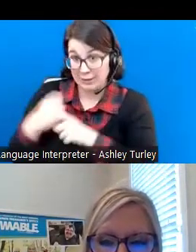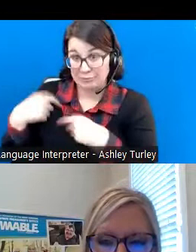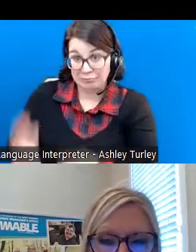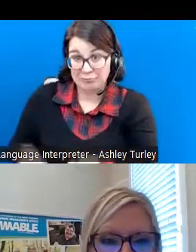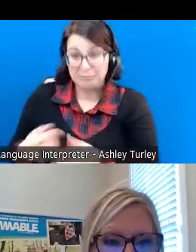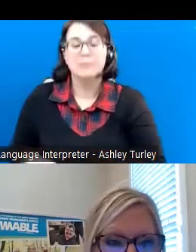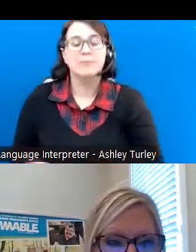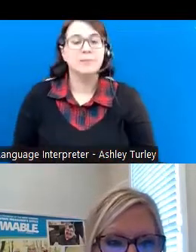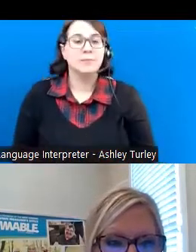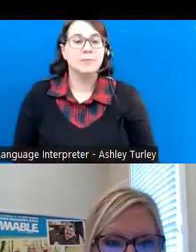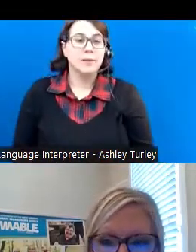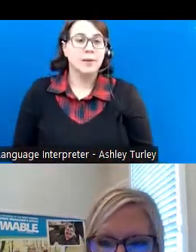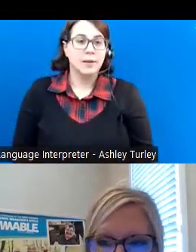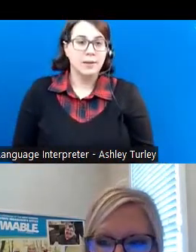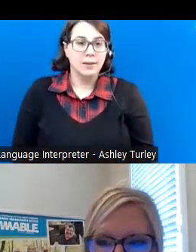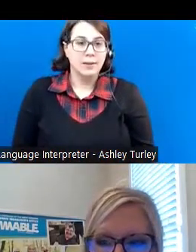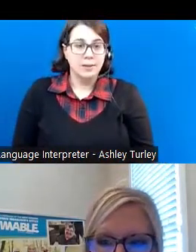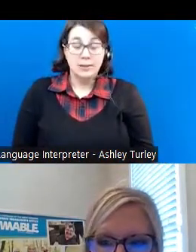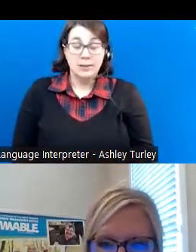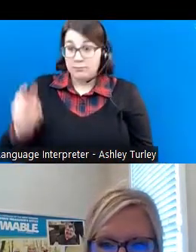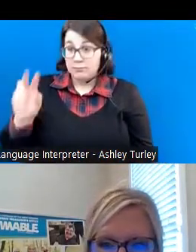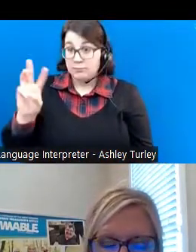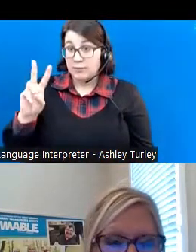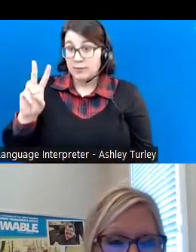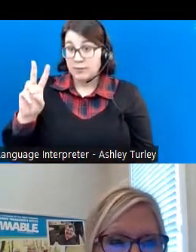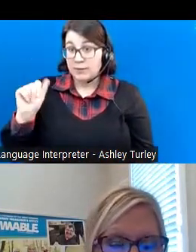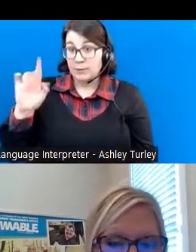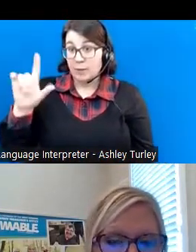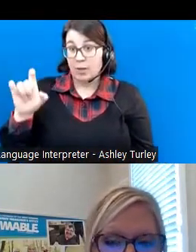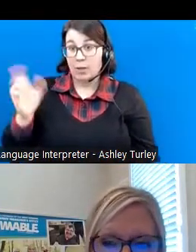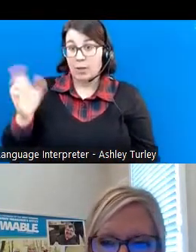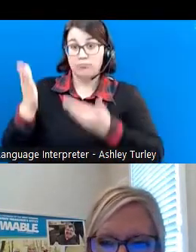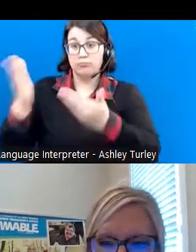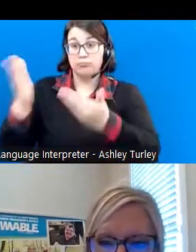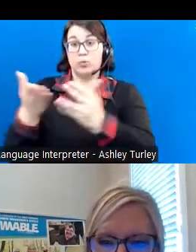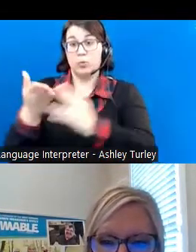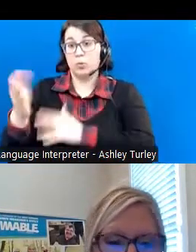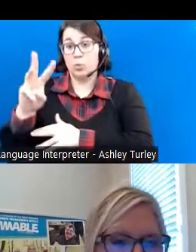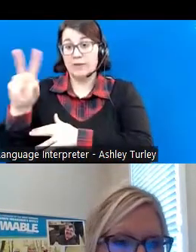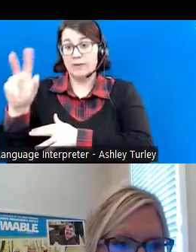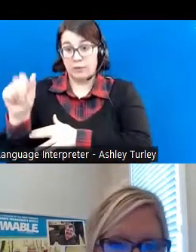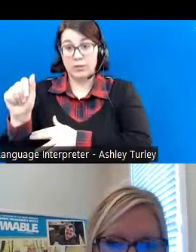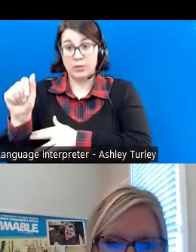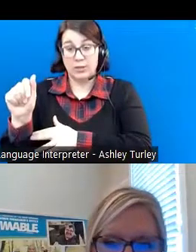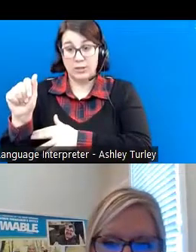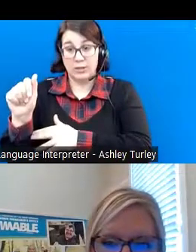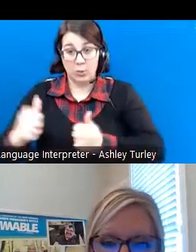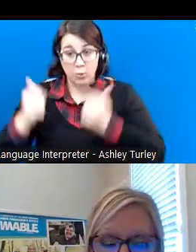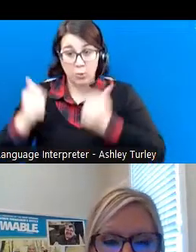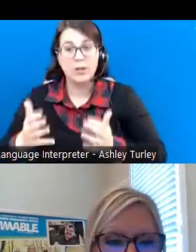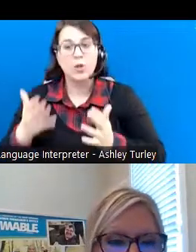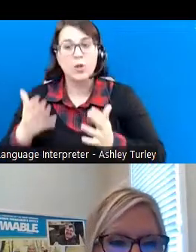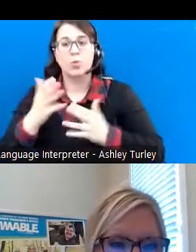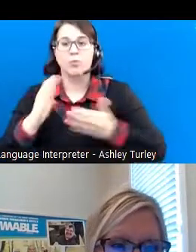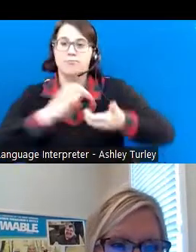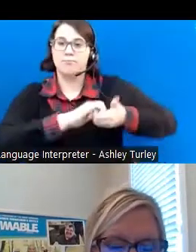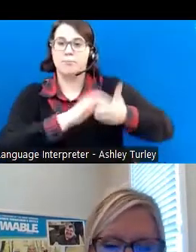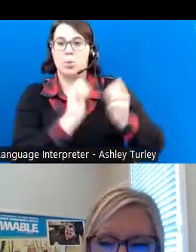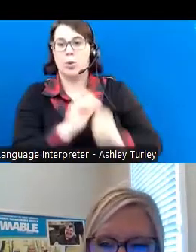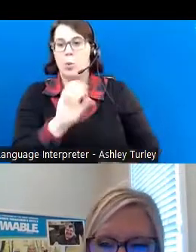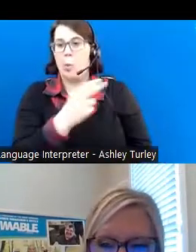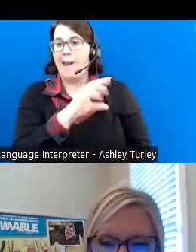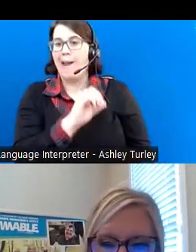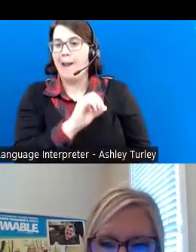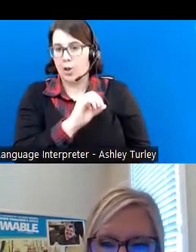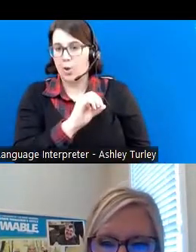WVABL is offered to the West Virginia residents through a partnership with the Ohio STABLE program. WVABL accounts,